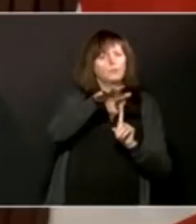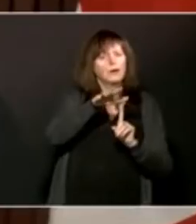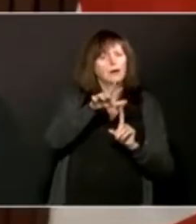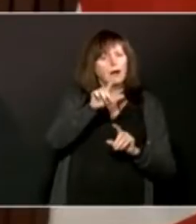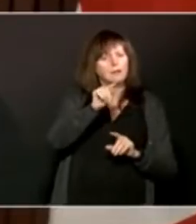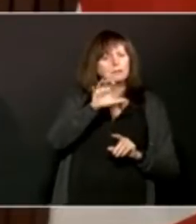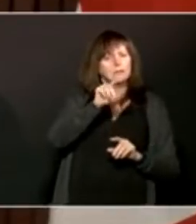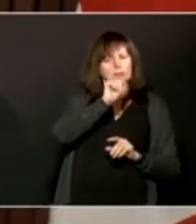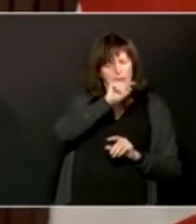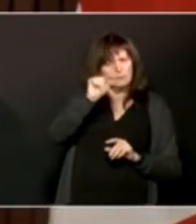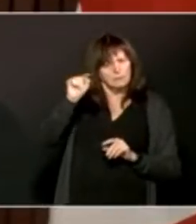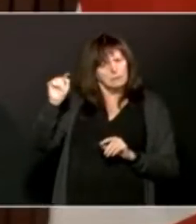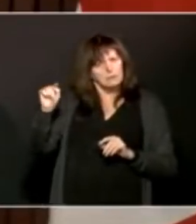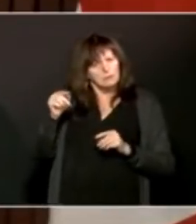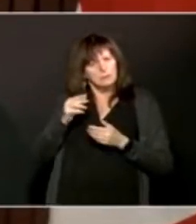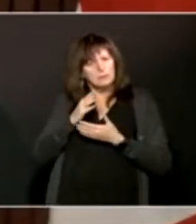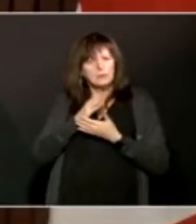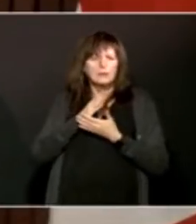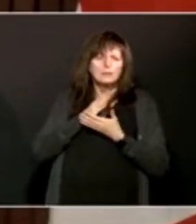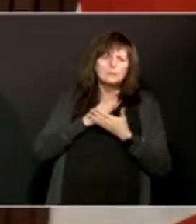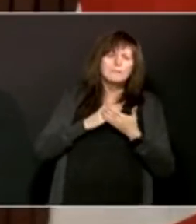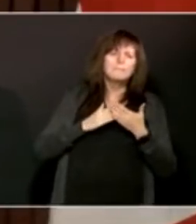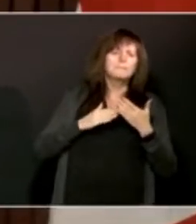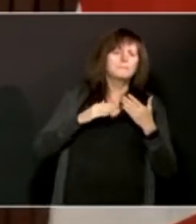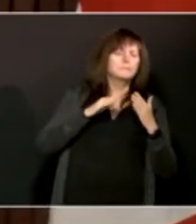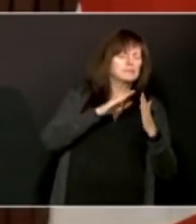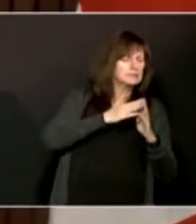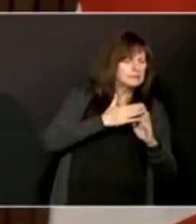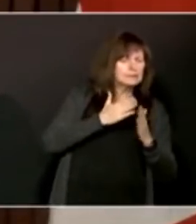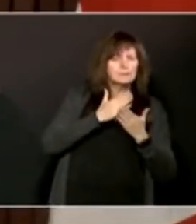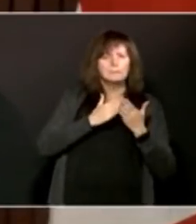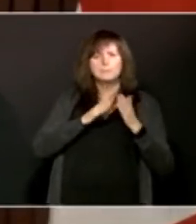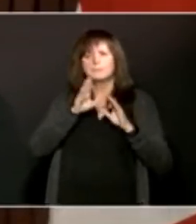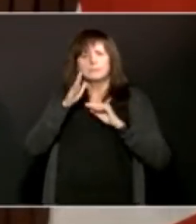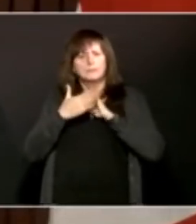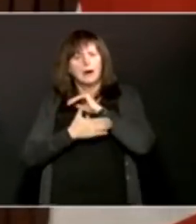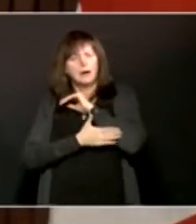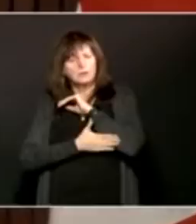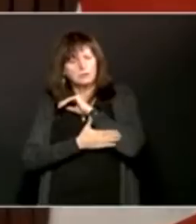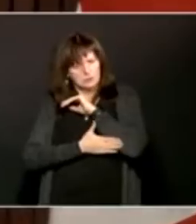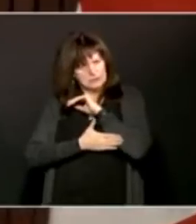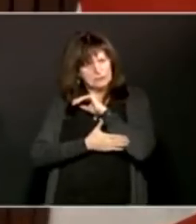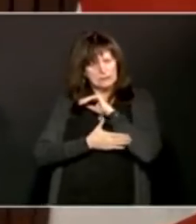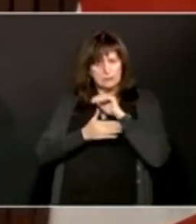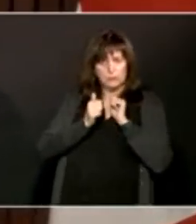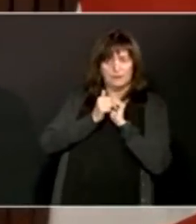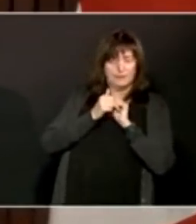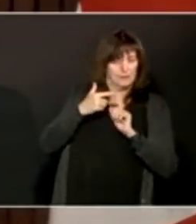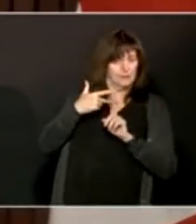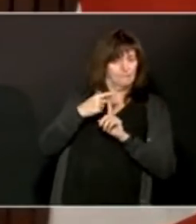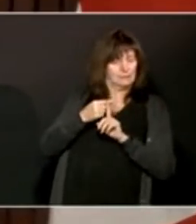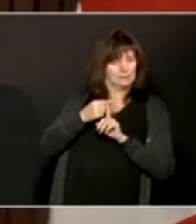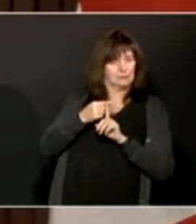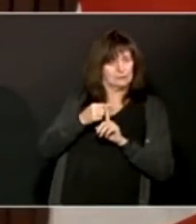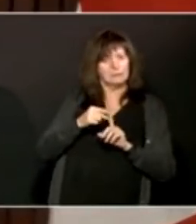jurisdictions where there has been vaccination. So, of course, we want to loosen the restrictions